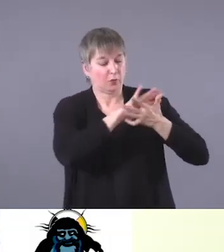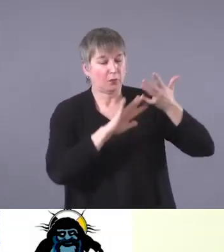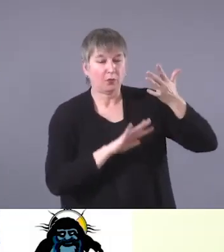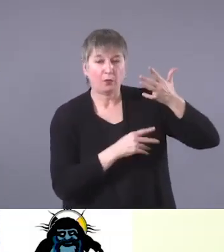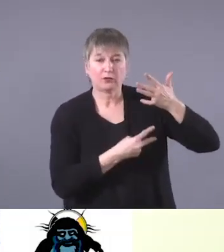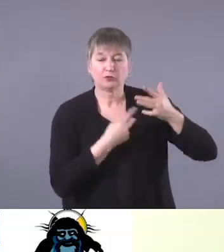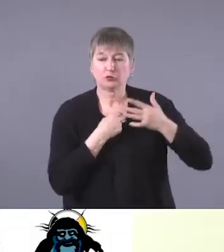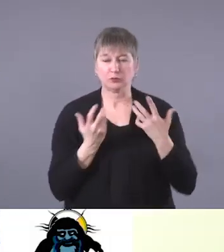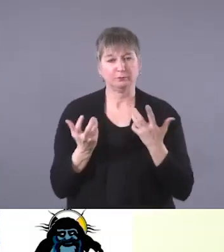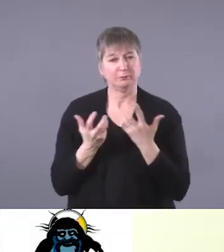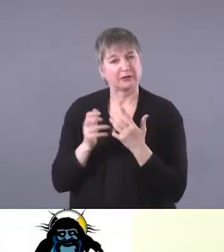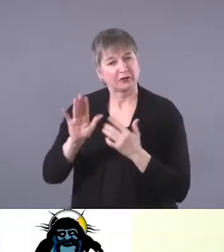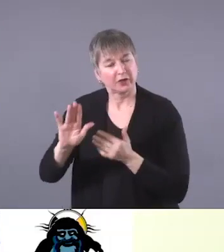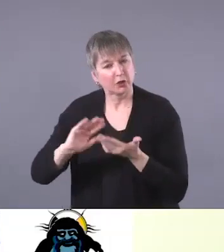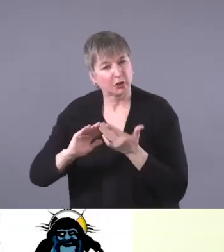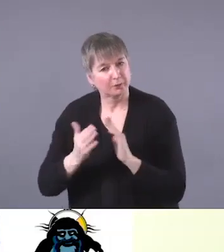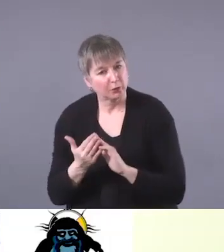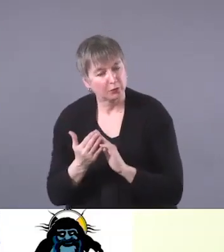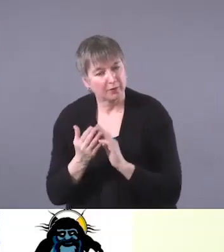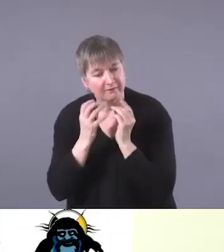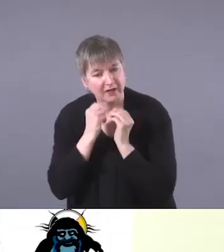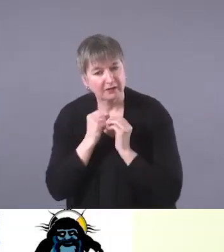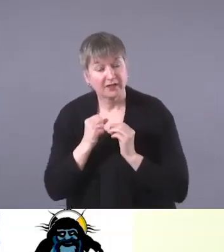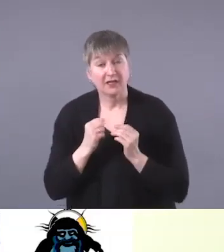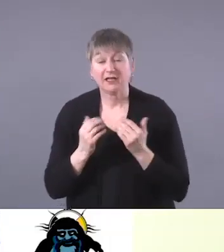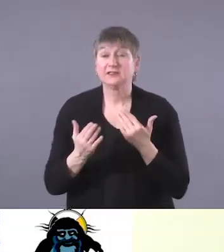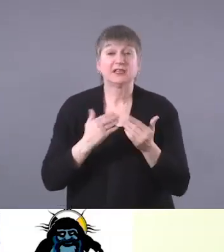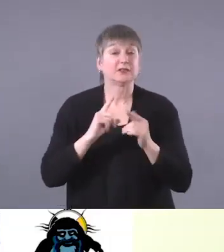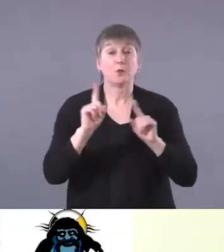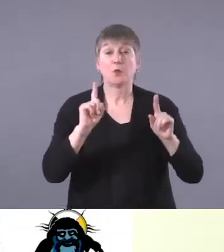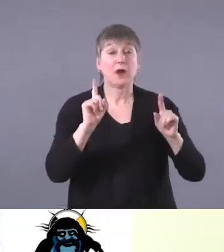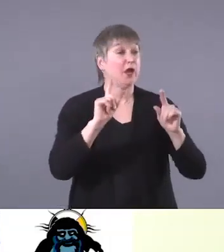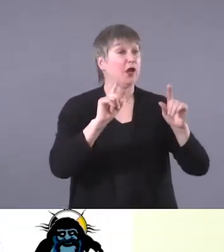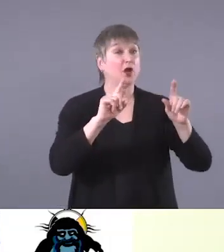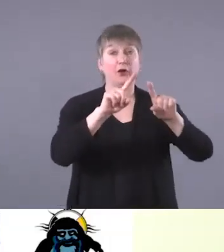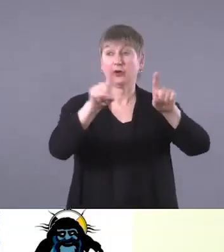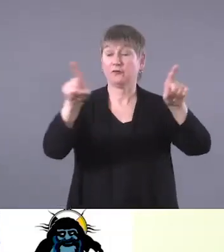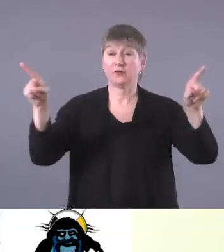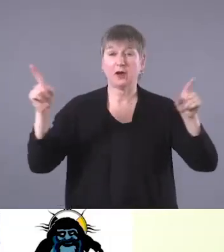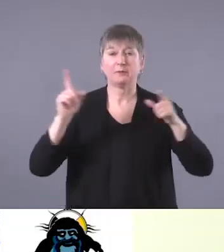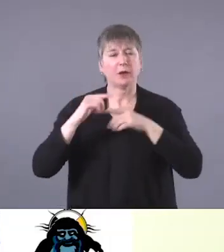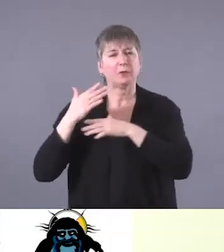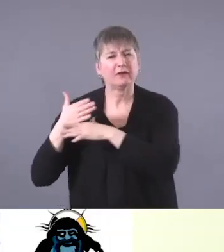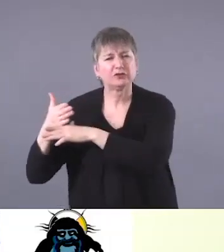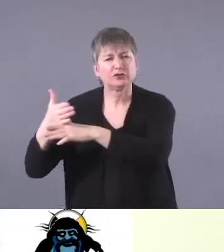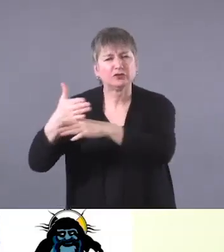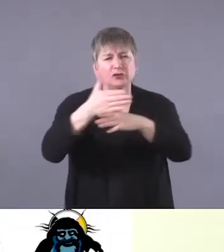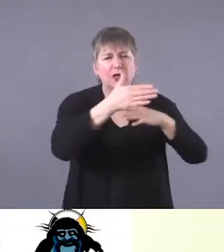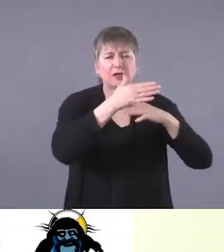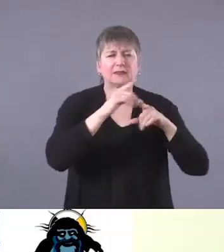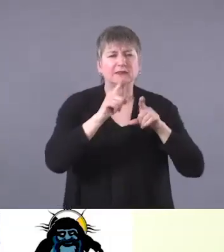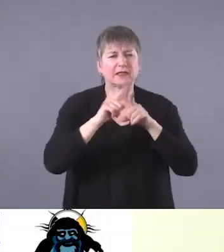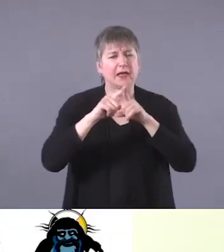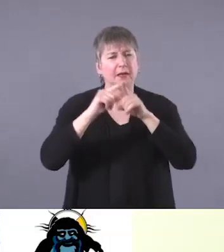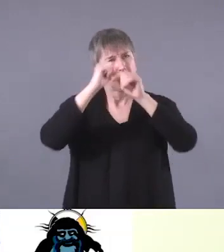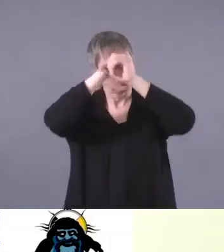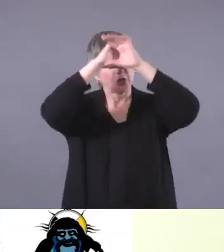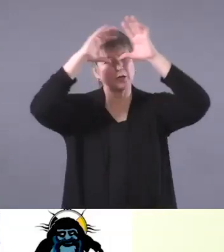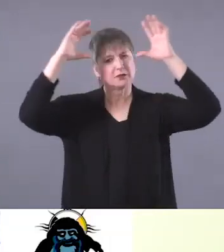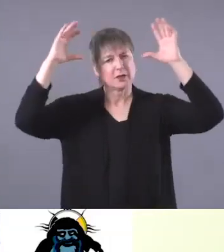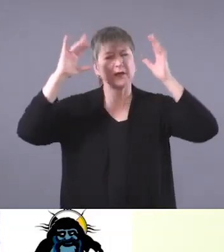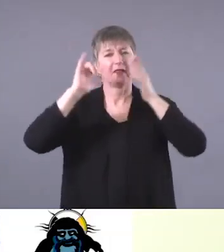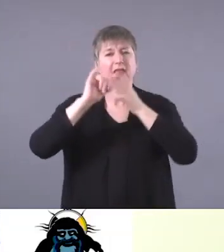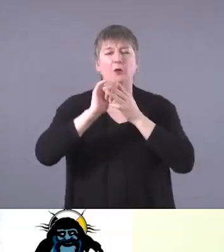Despite where the teachings may have originated, they share the same concepts of abiding by a moral respect for all living